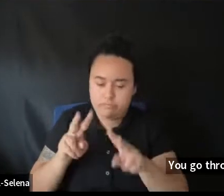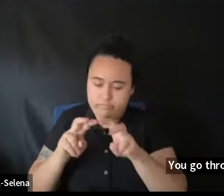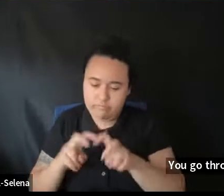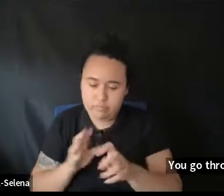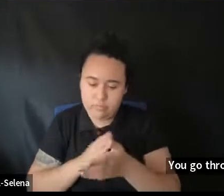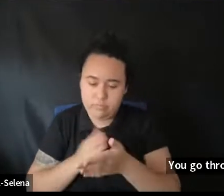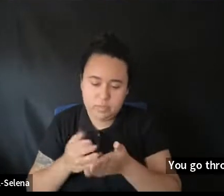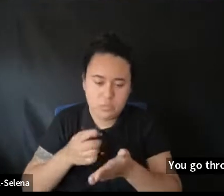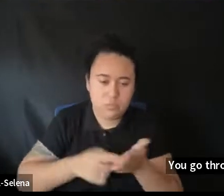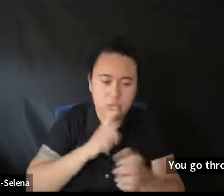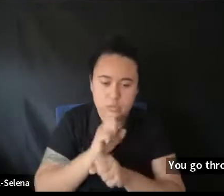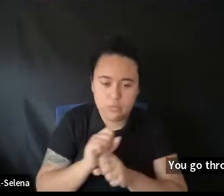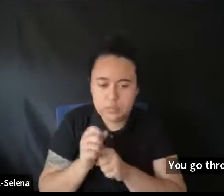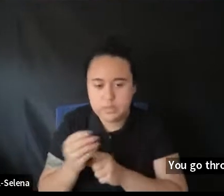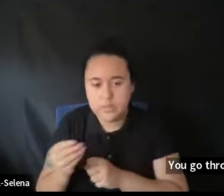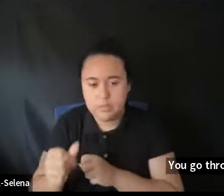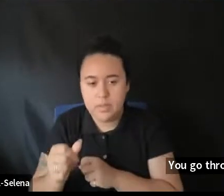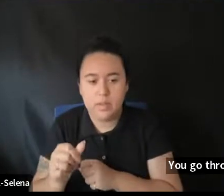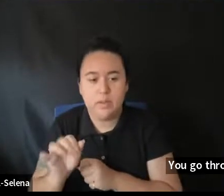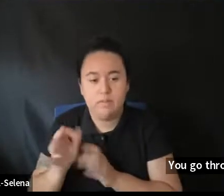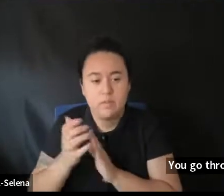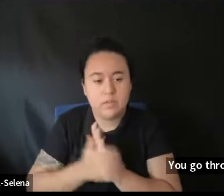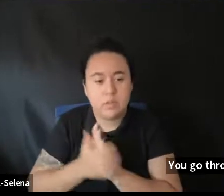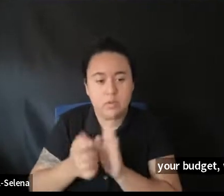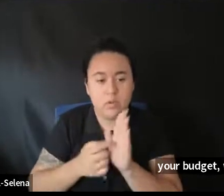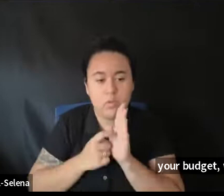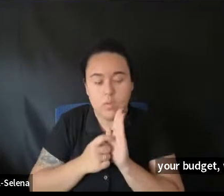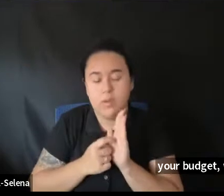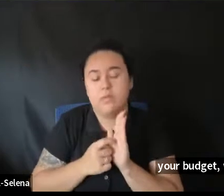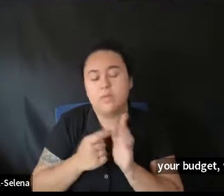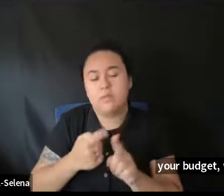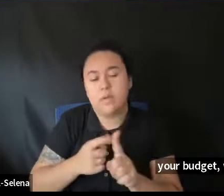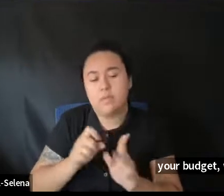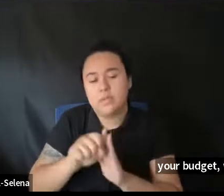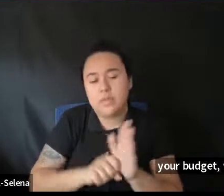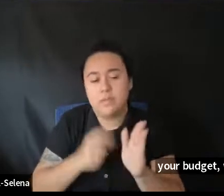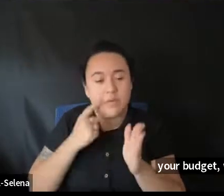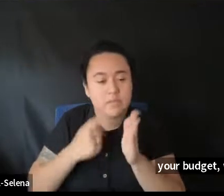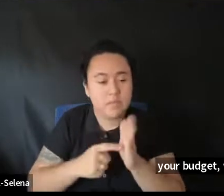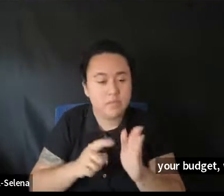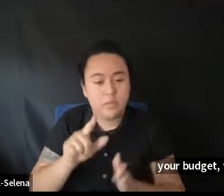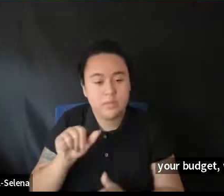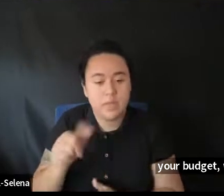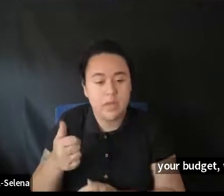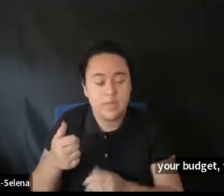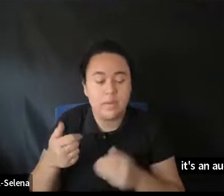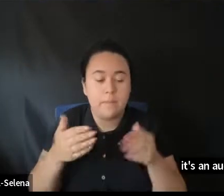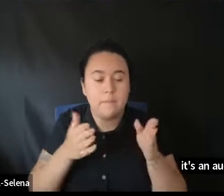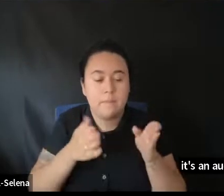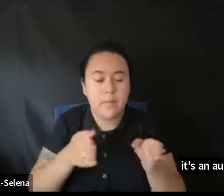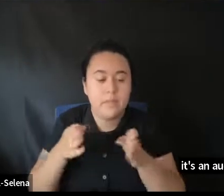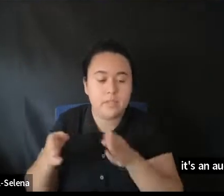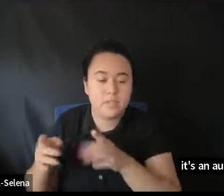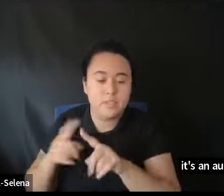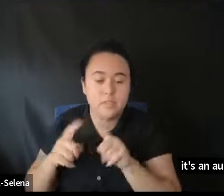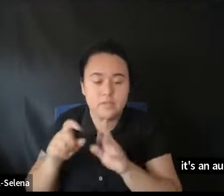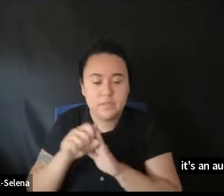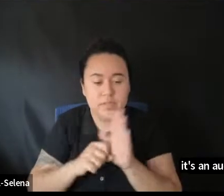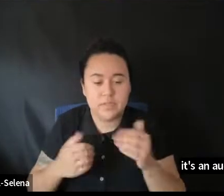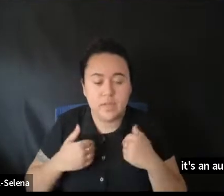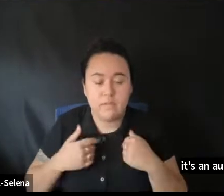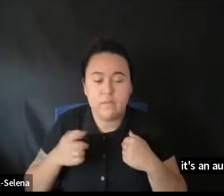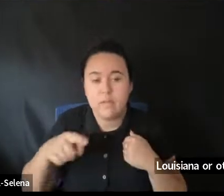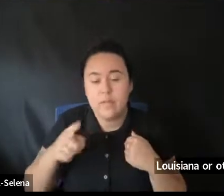spent. Whether it's an audit required by the state like Louisiana. Or. Other methodologies that different states have. And they will